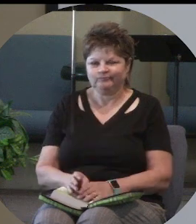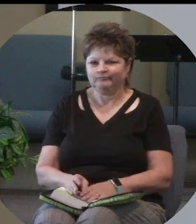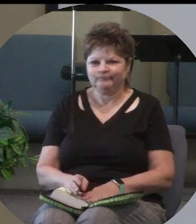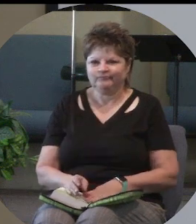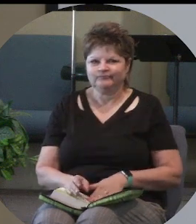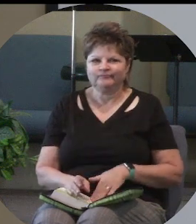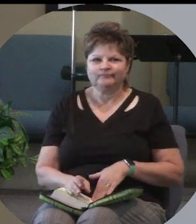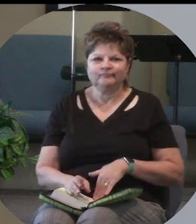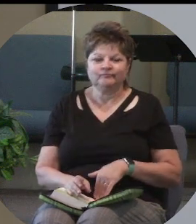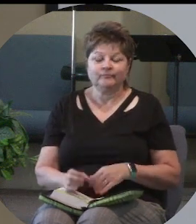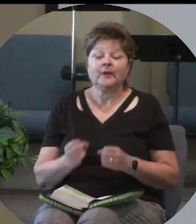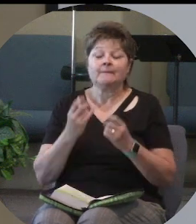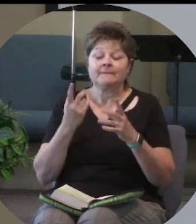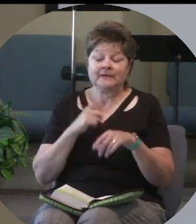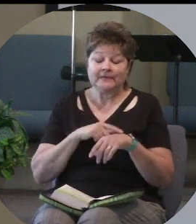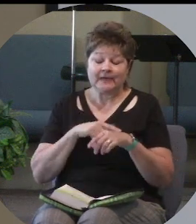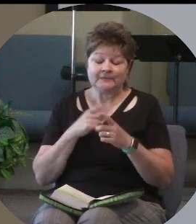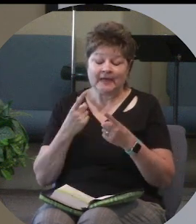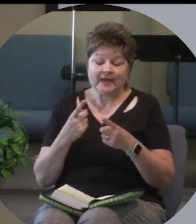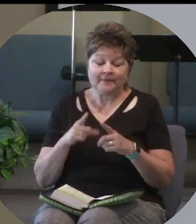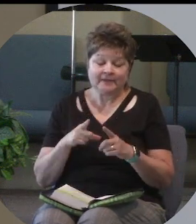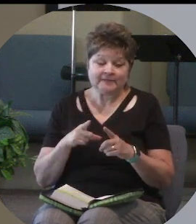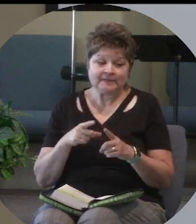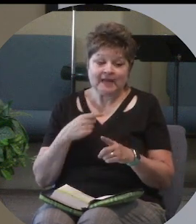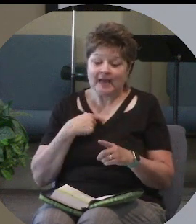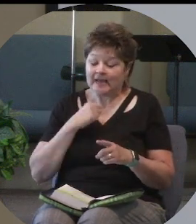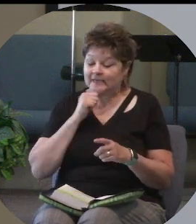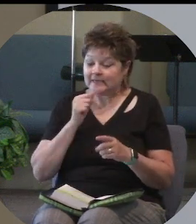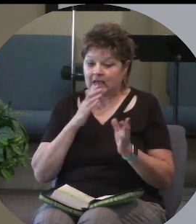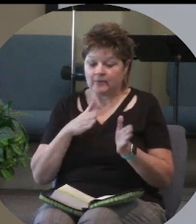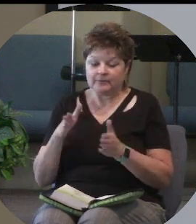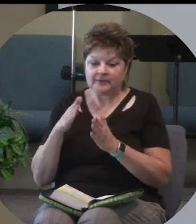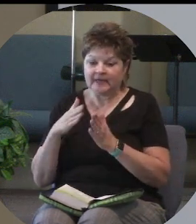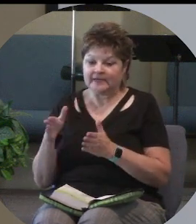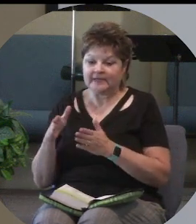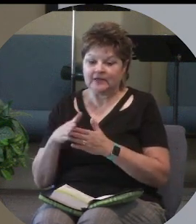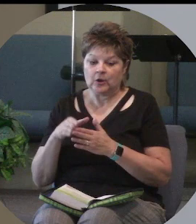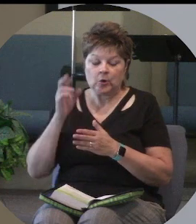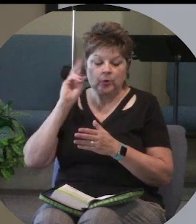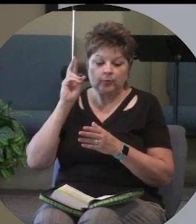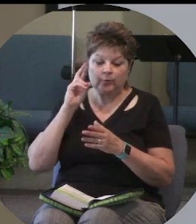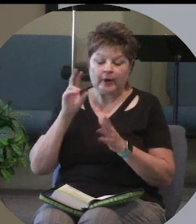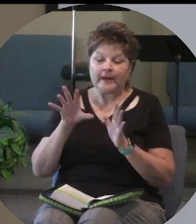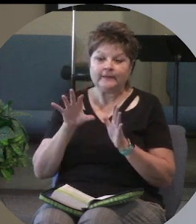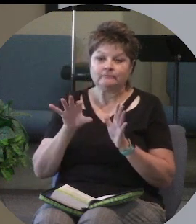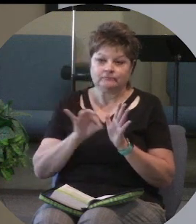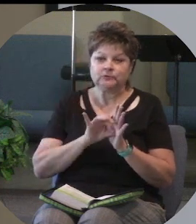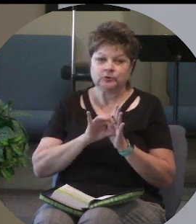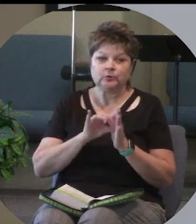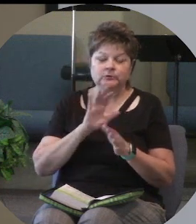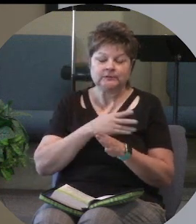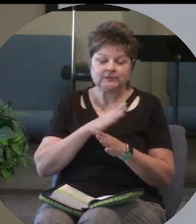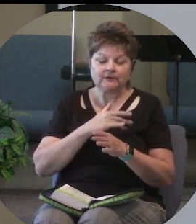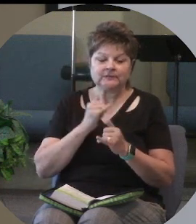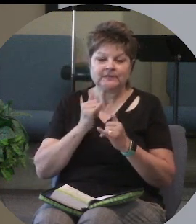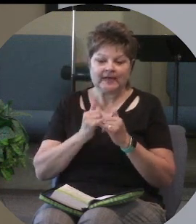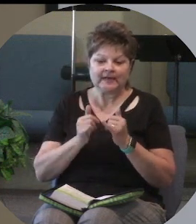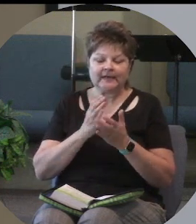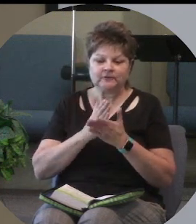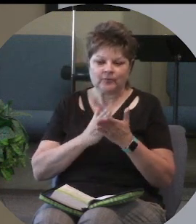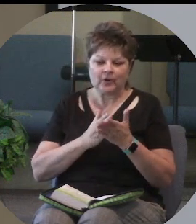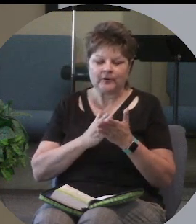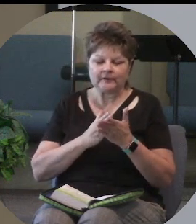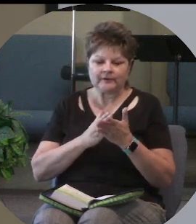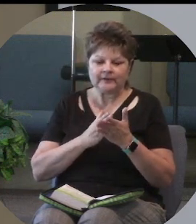And as so often happens, I didn't plan it, Ray picked the songs, and that last little segment we sang